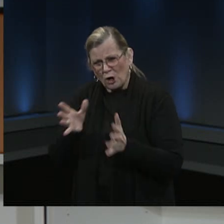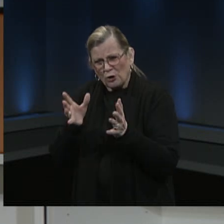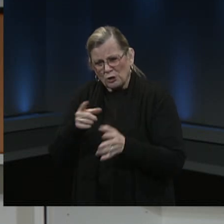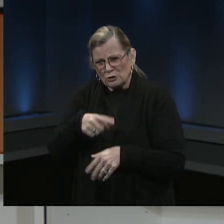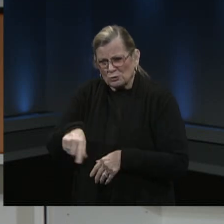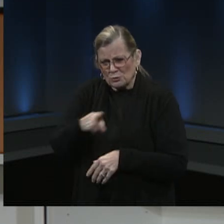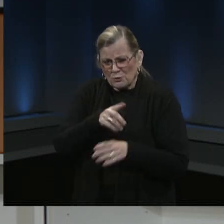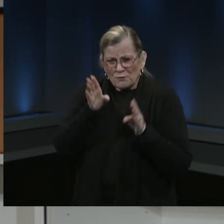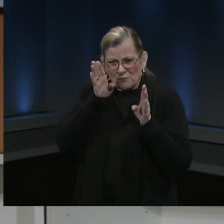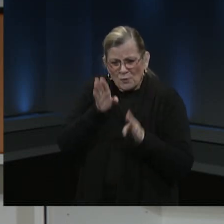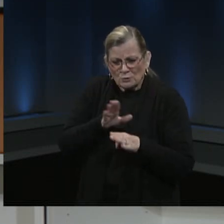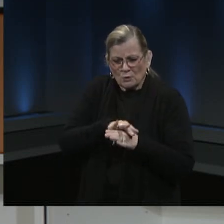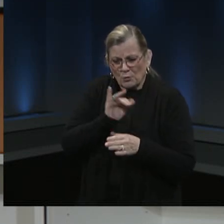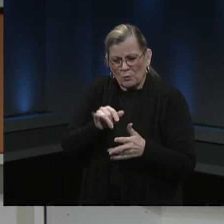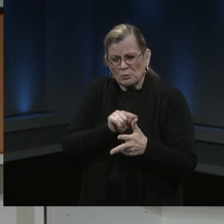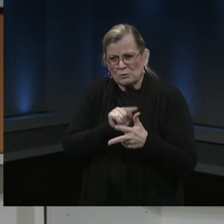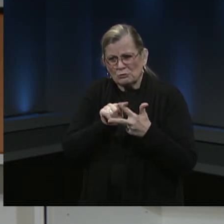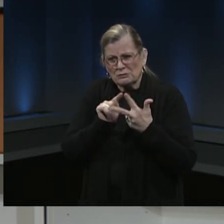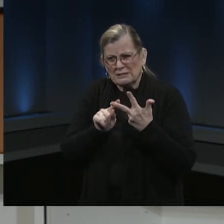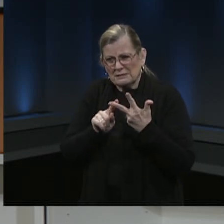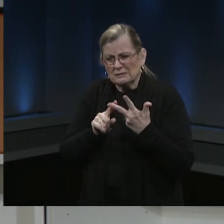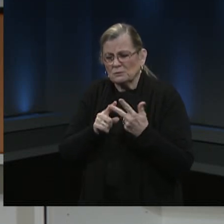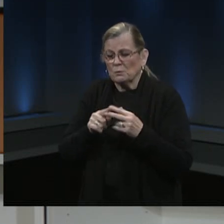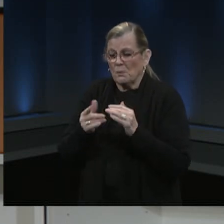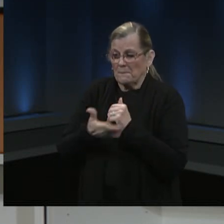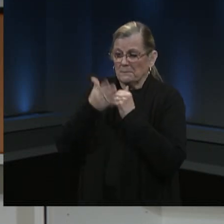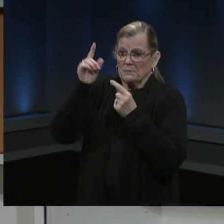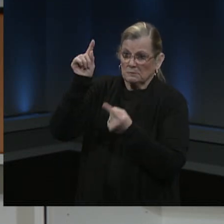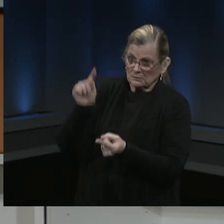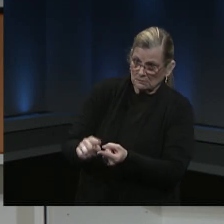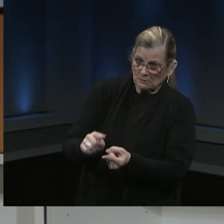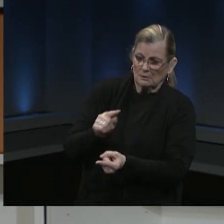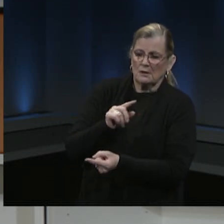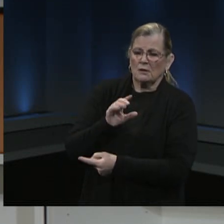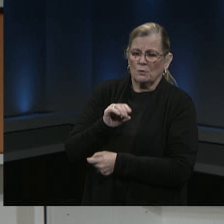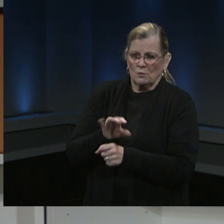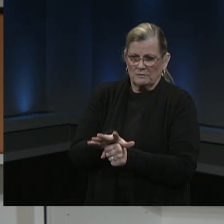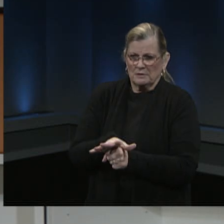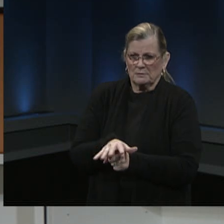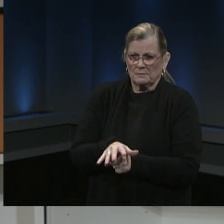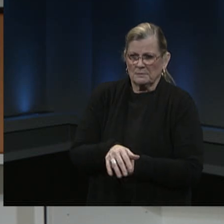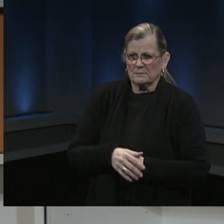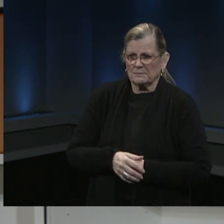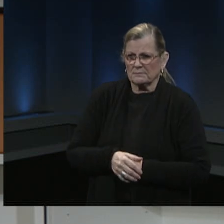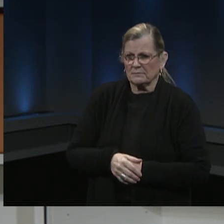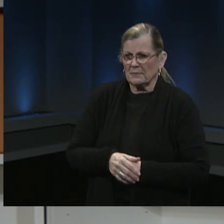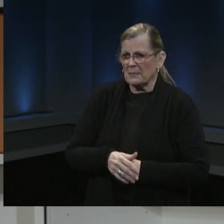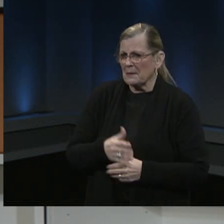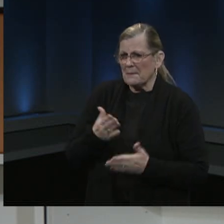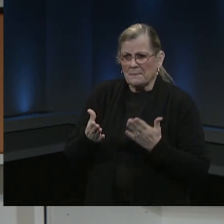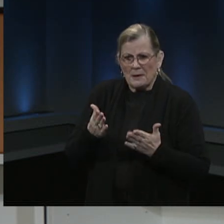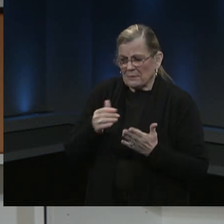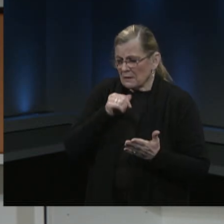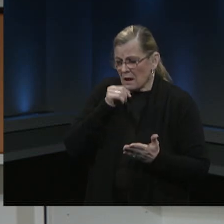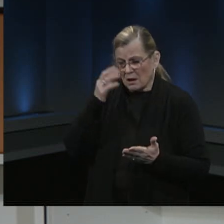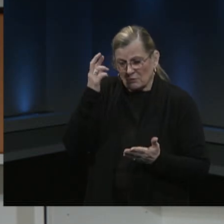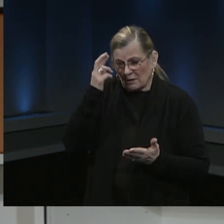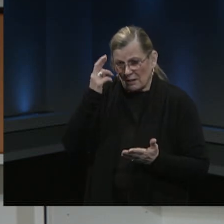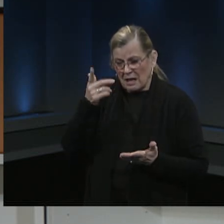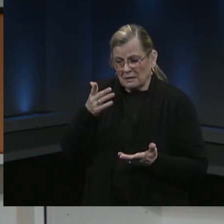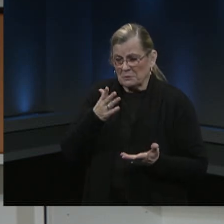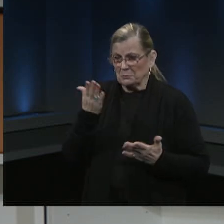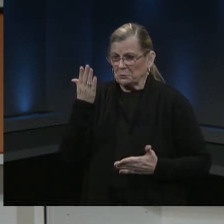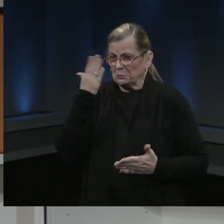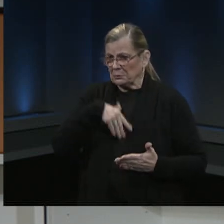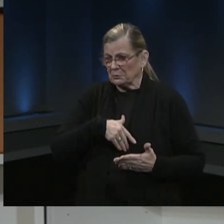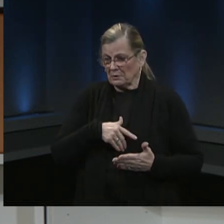mitigation strategies. We also, just for those of you who may not know, have shared that we have set up safety teams that are going into our